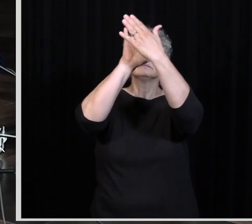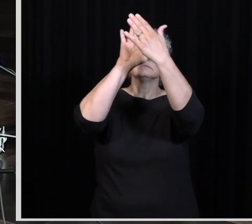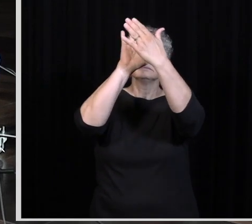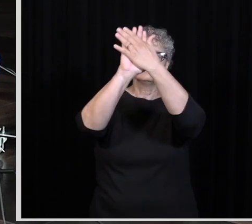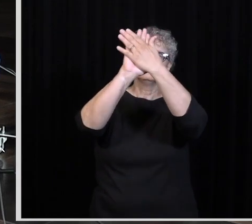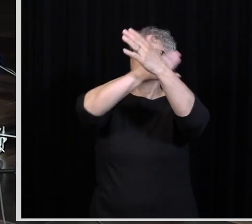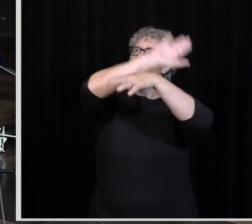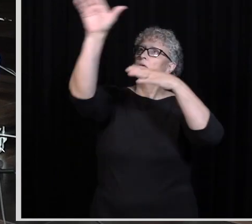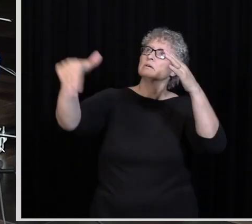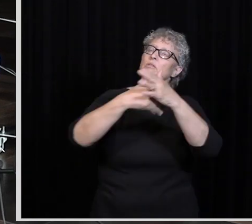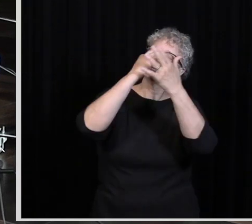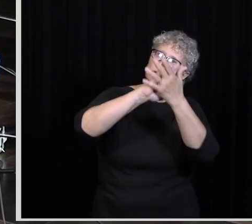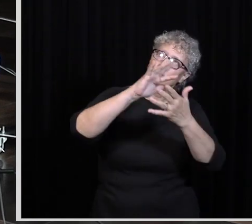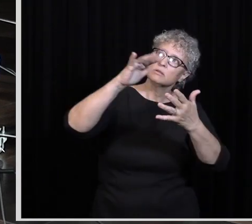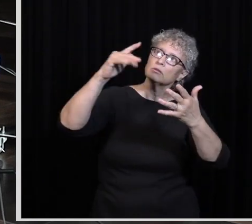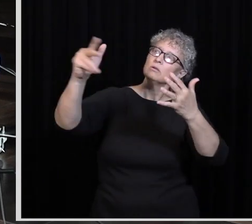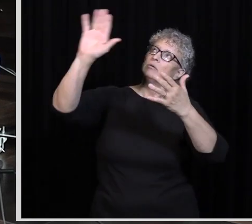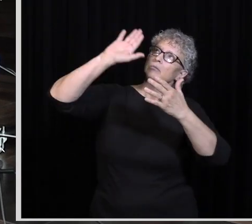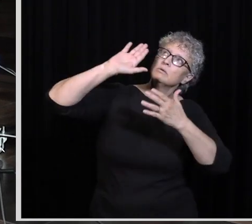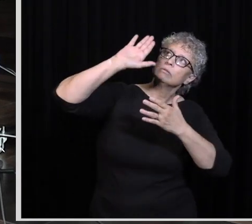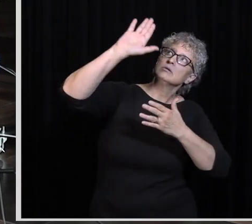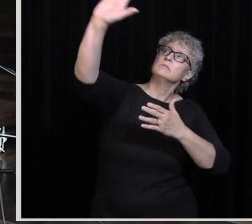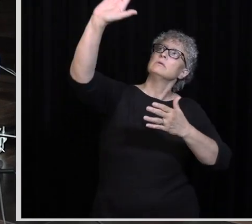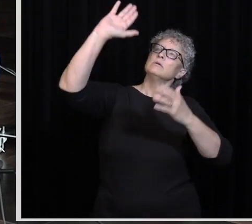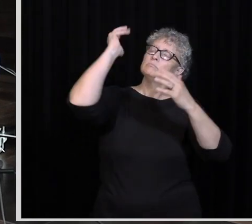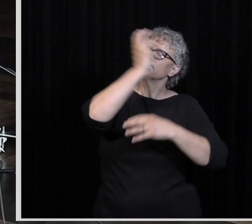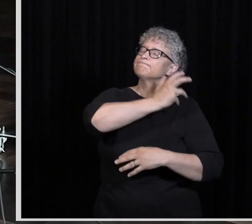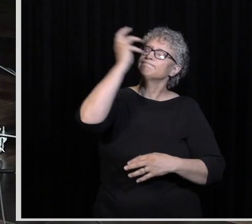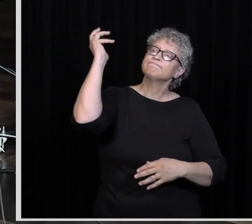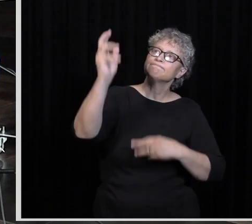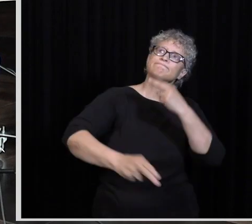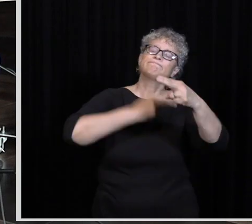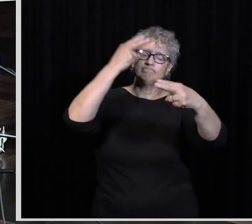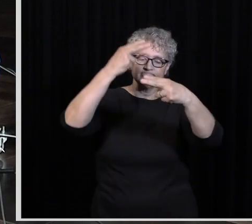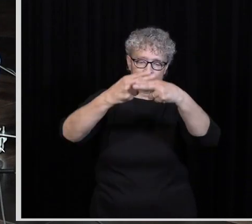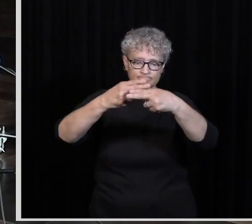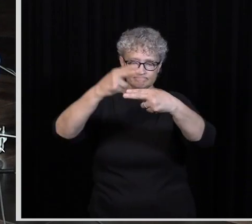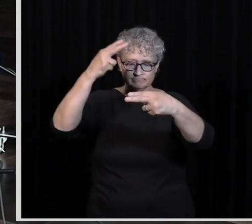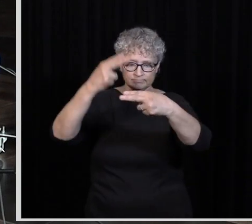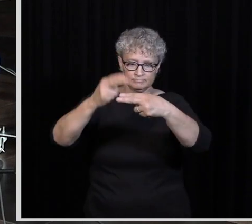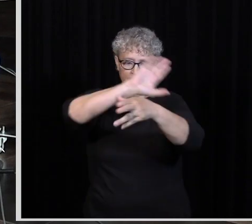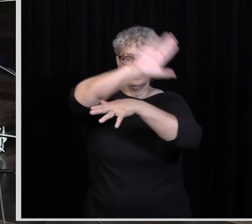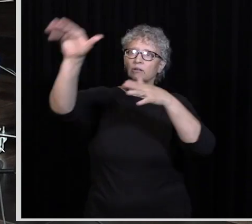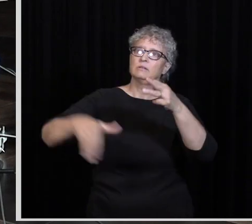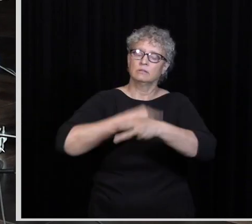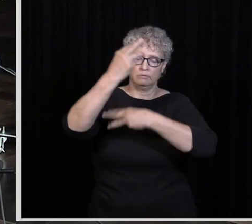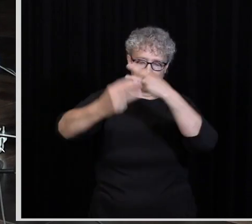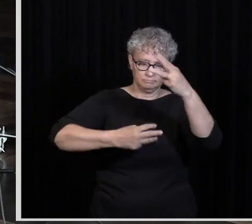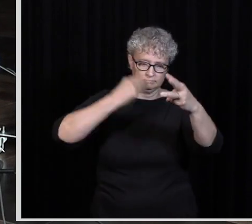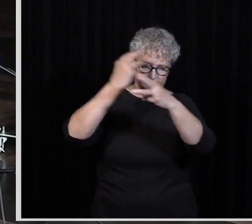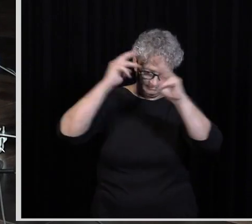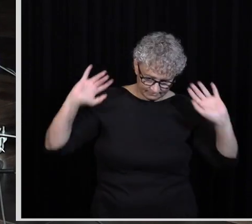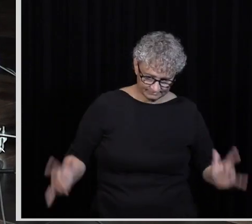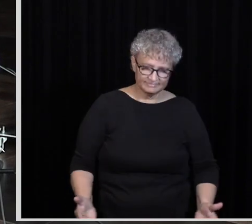All The Glory To Your Awesome Name All Creation